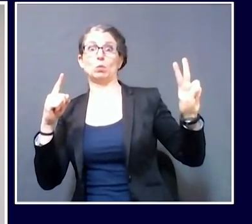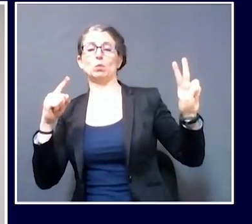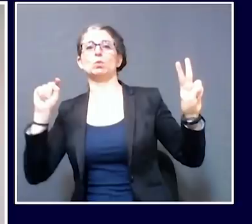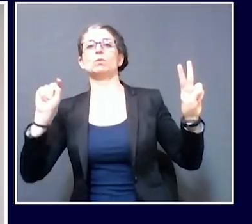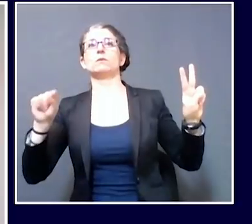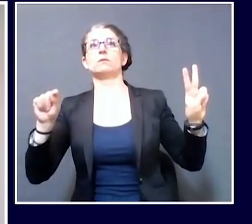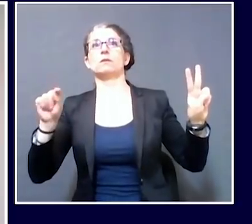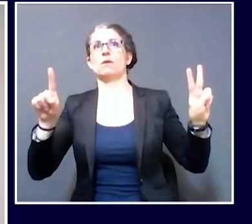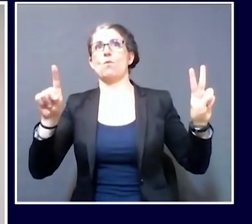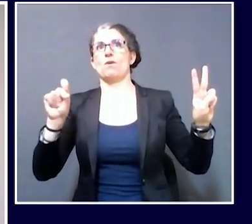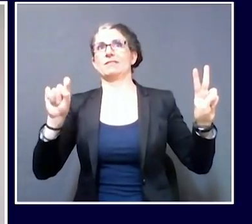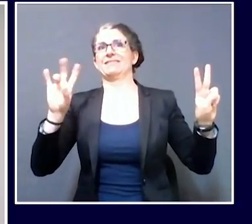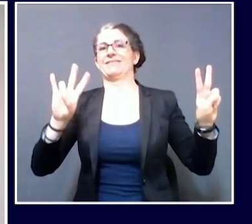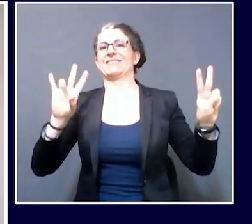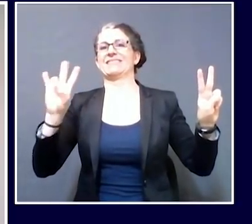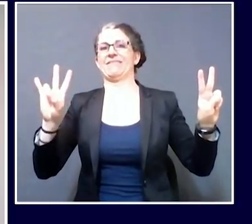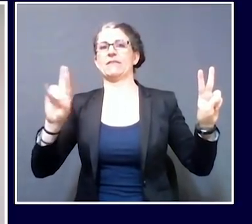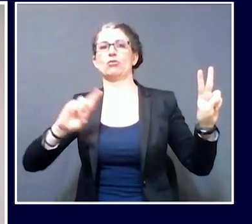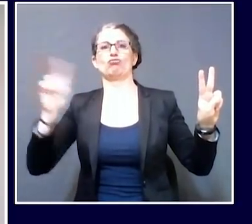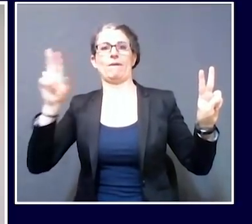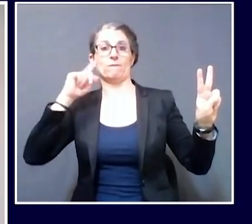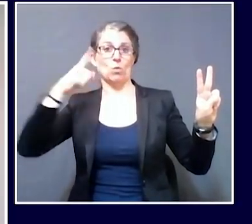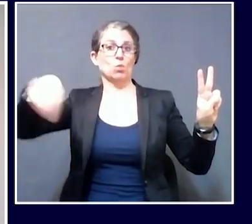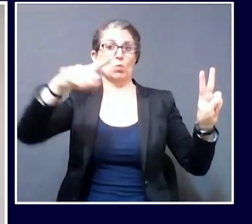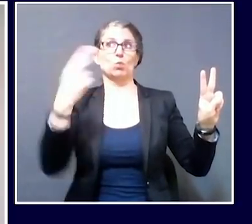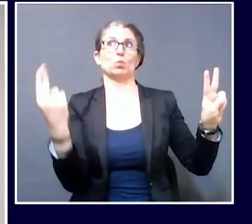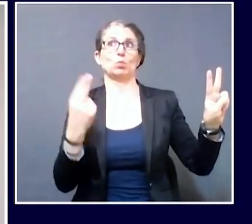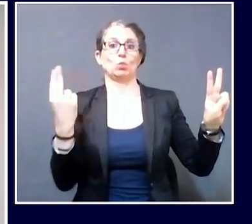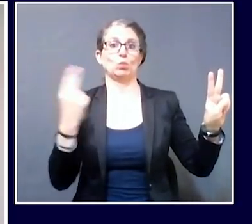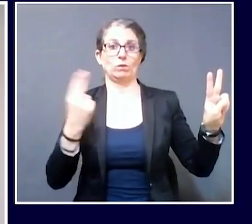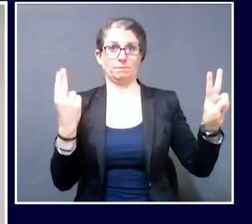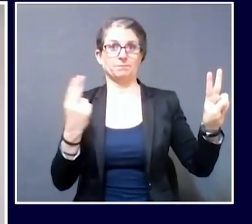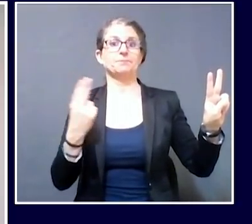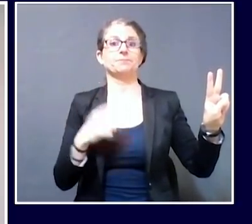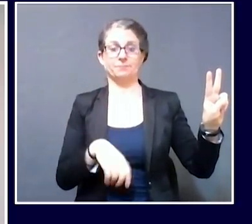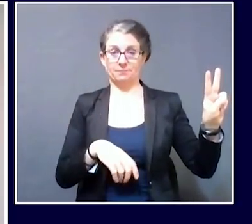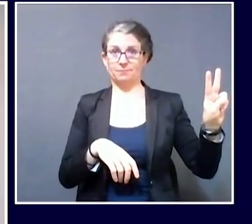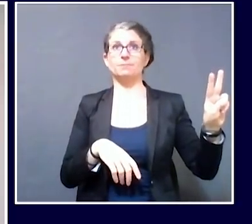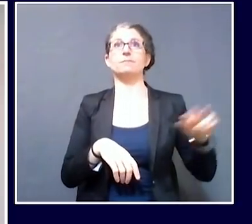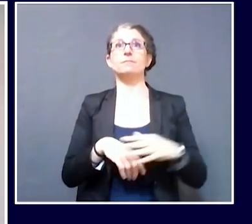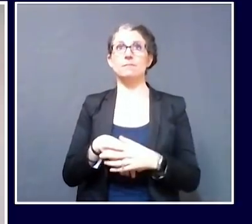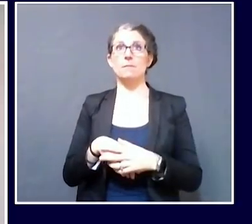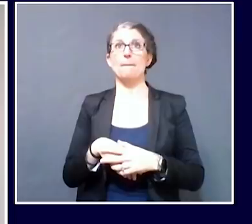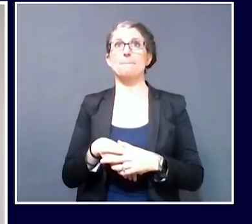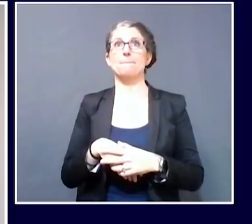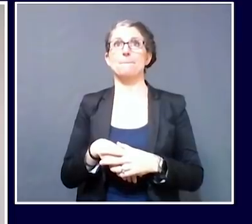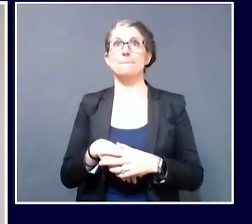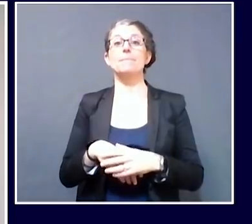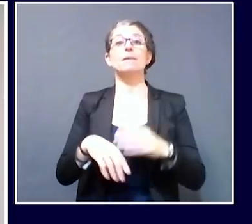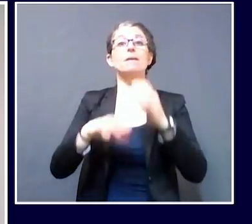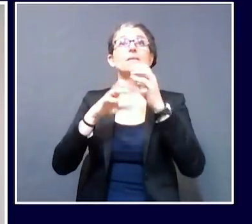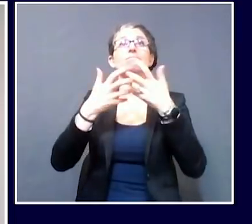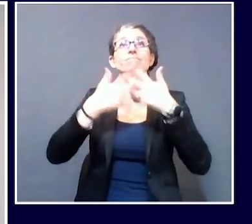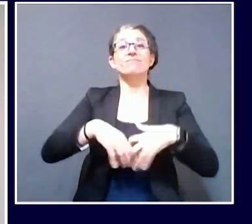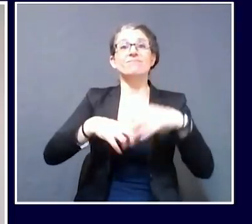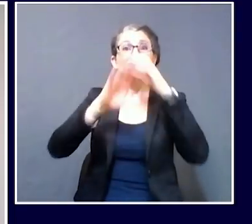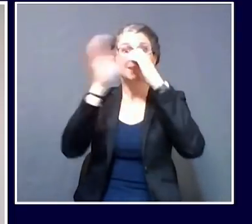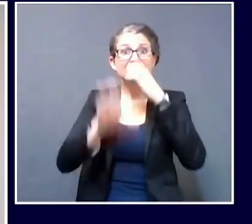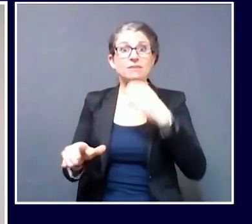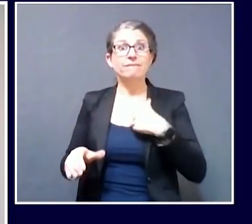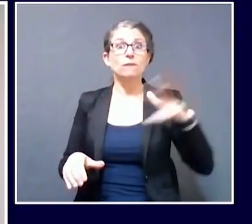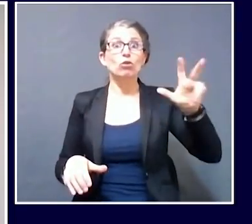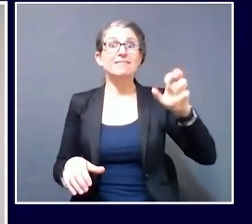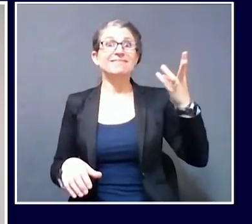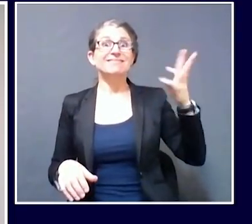177 of those beds are available. There are 316 ventilators across the state,